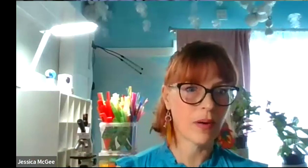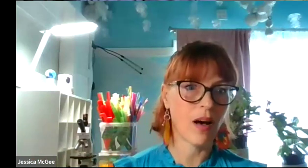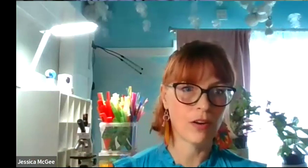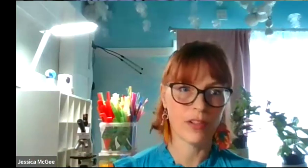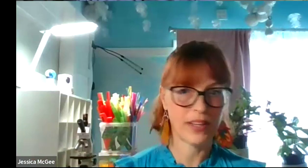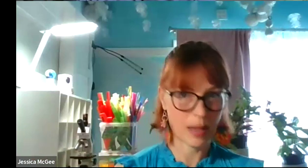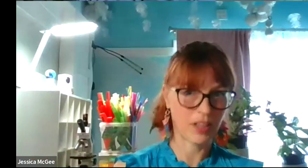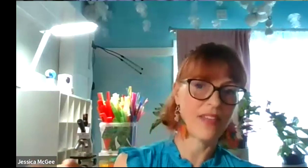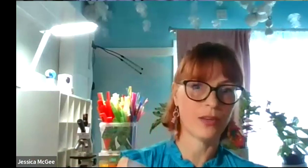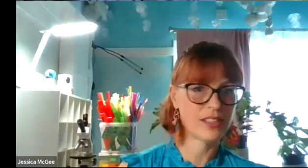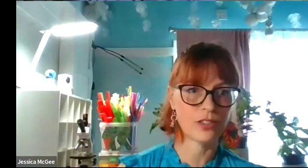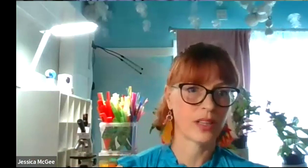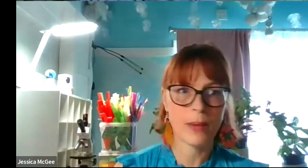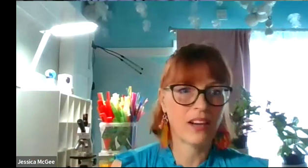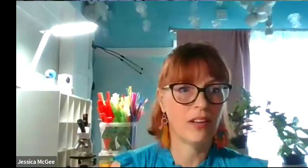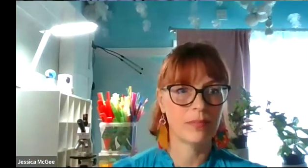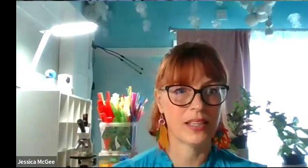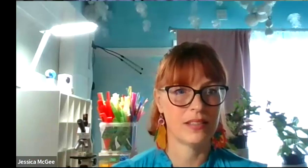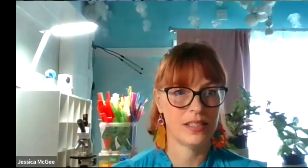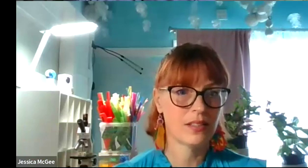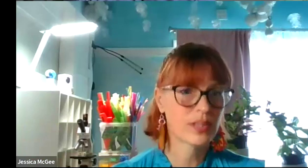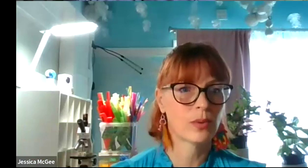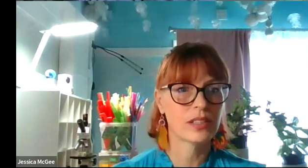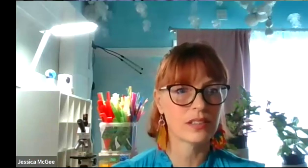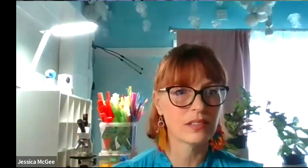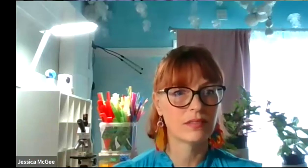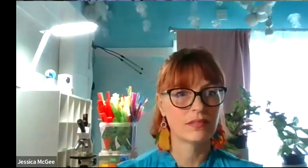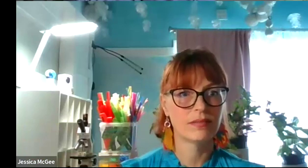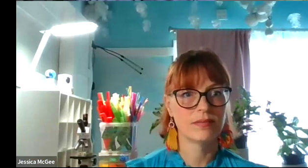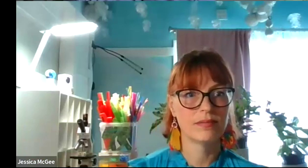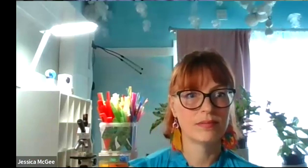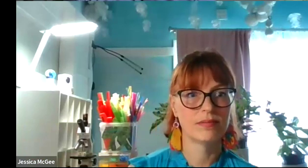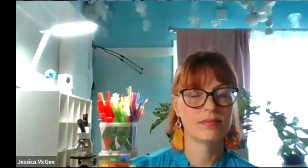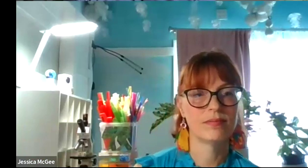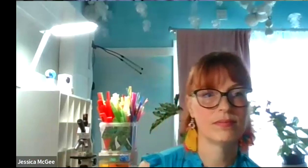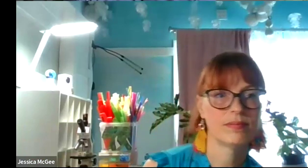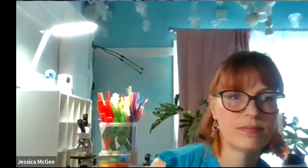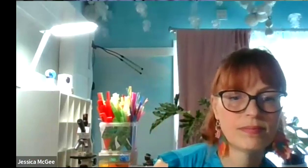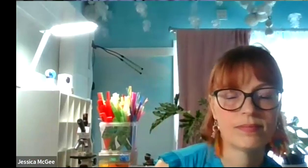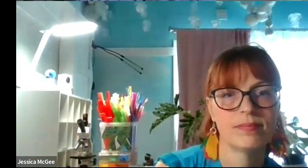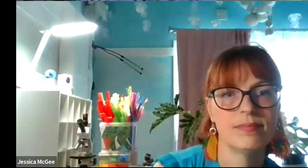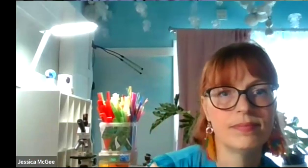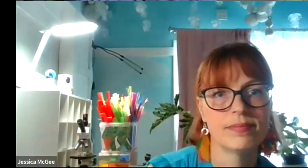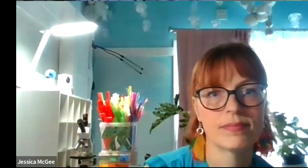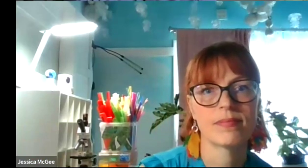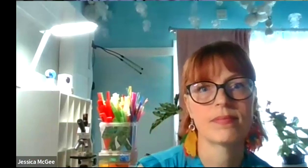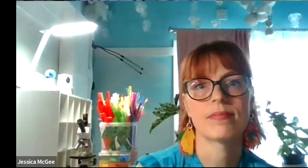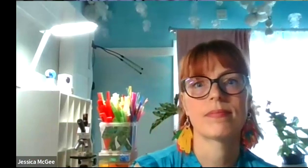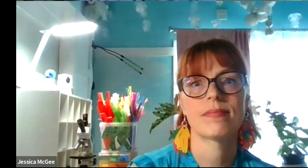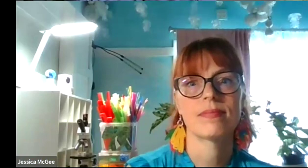popping up all over the place. I'm glad that you guys are doing this panel because this is a resource. Great. Thanks, Jessica. Bill?